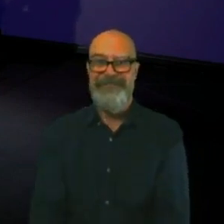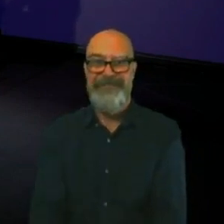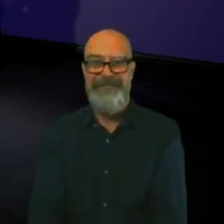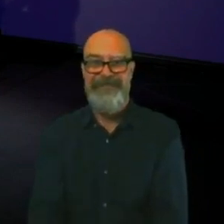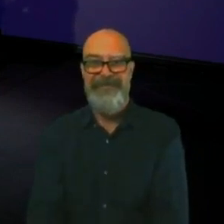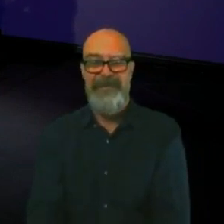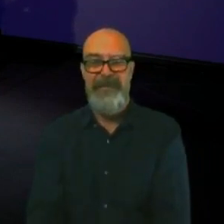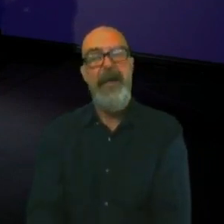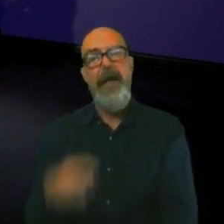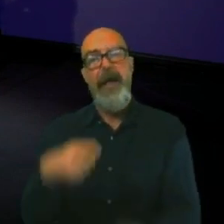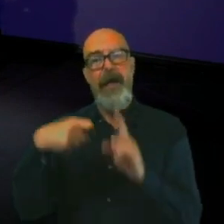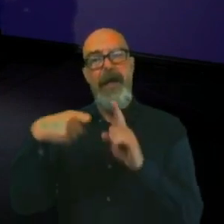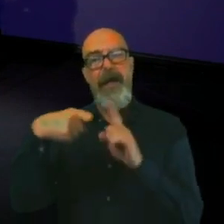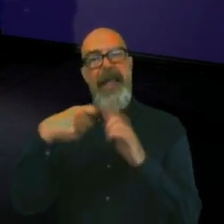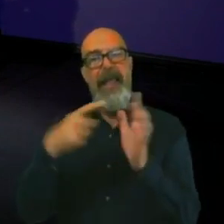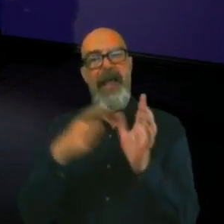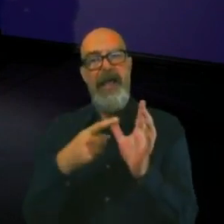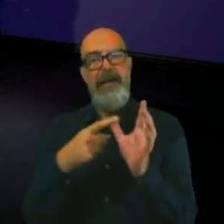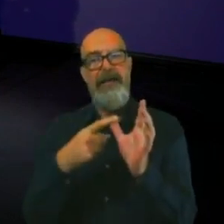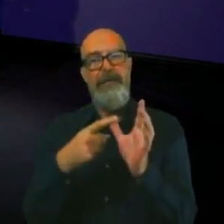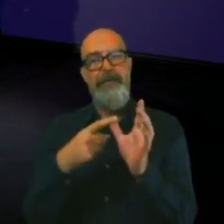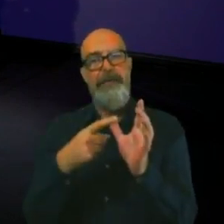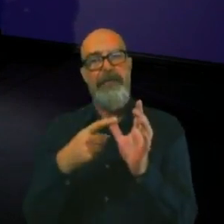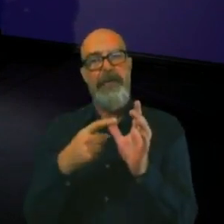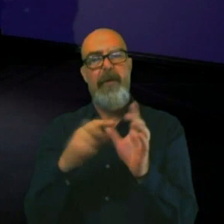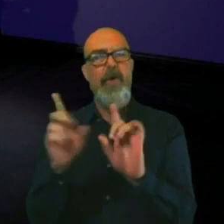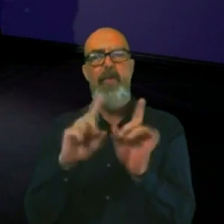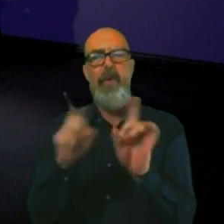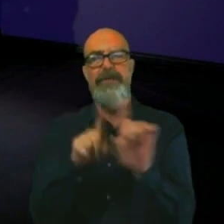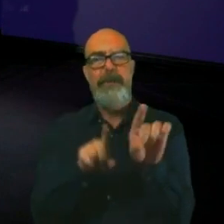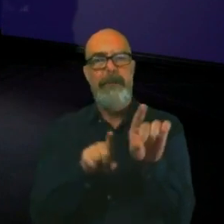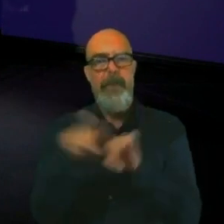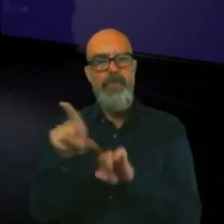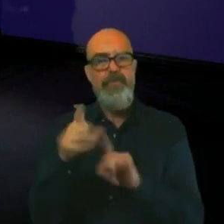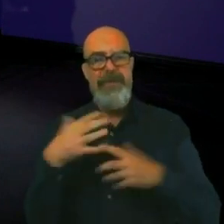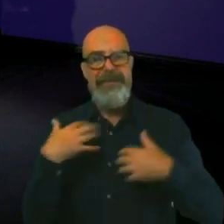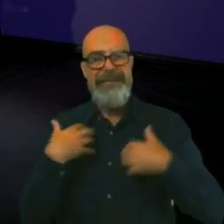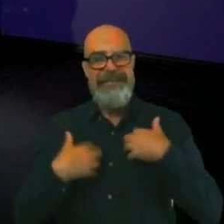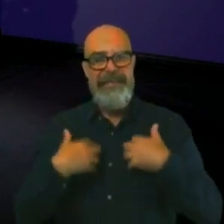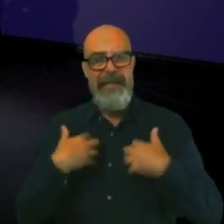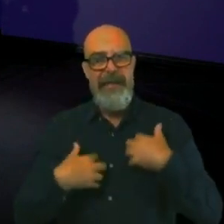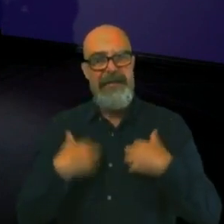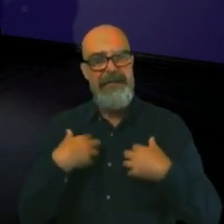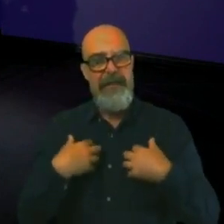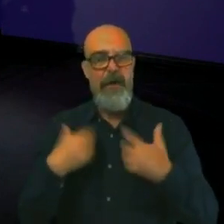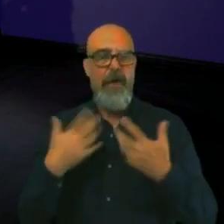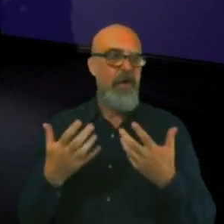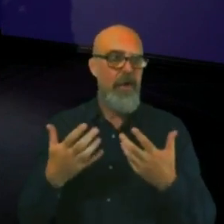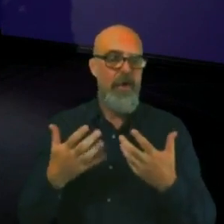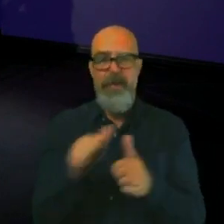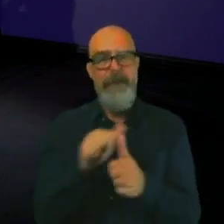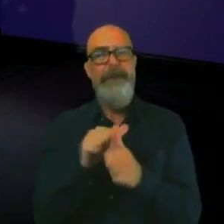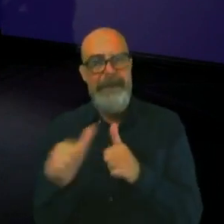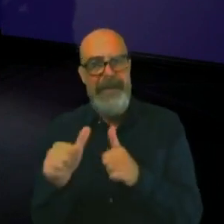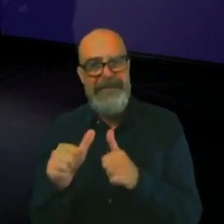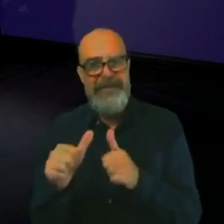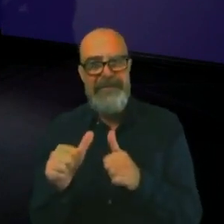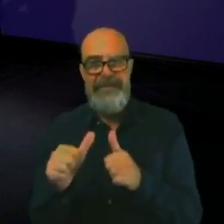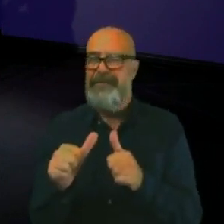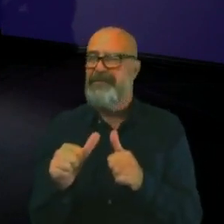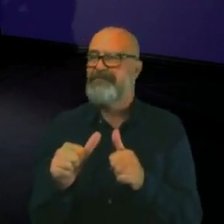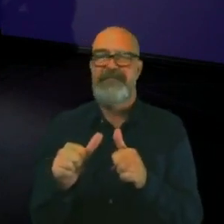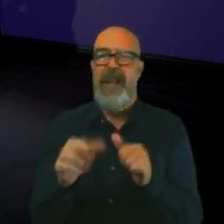Kellyanne, what is the most exciting part or rather rewarding project you've been on in the last year?